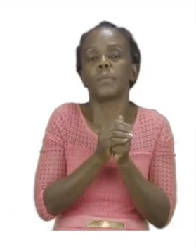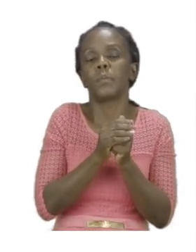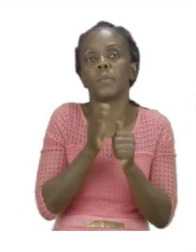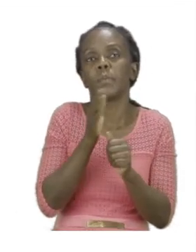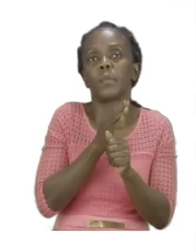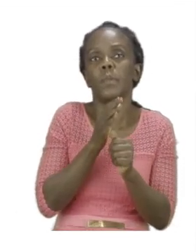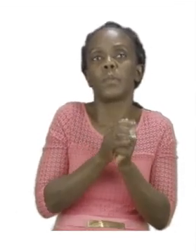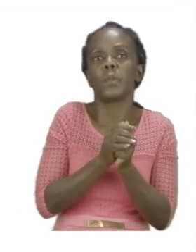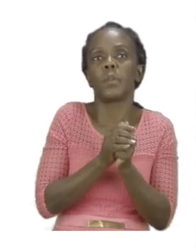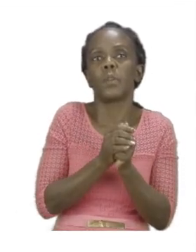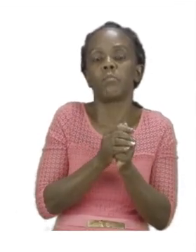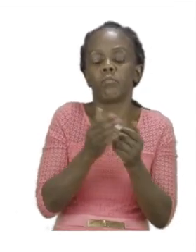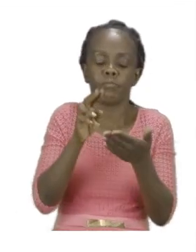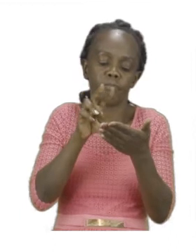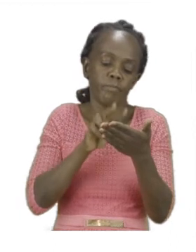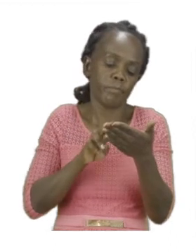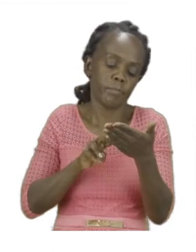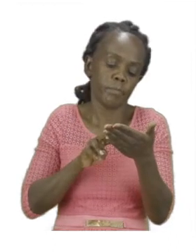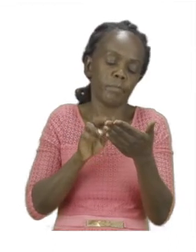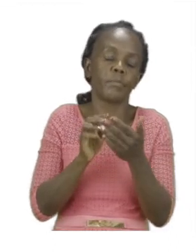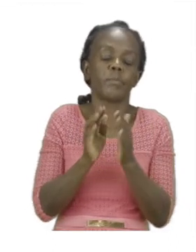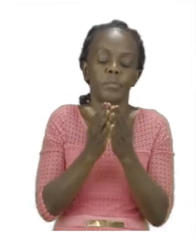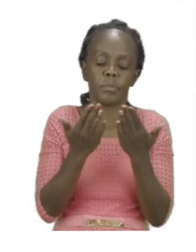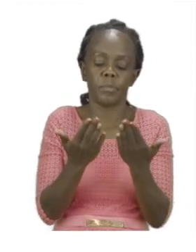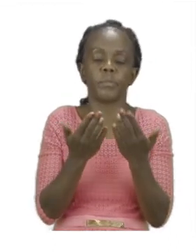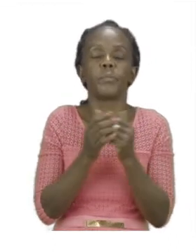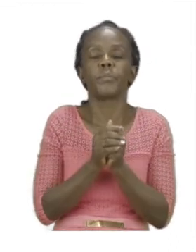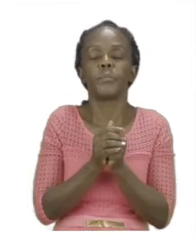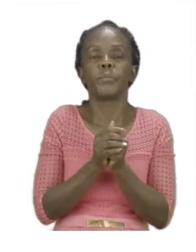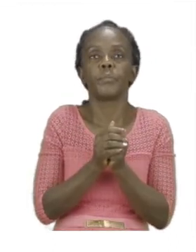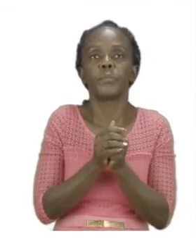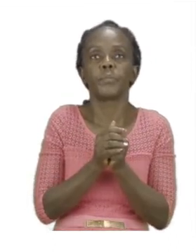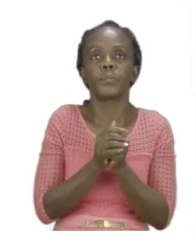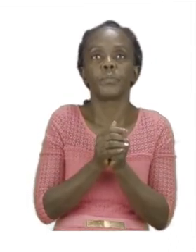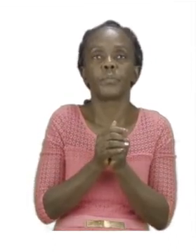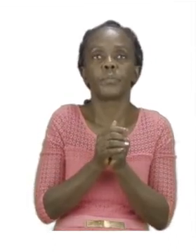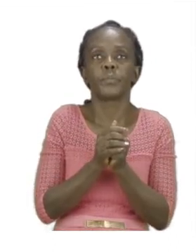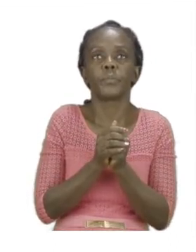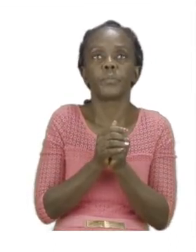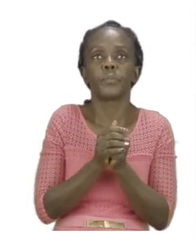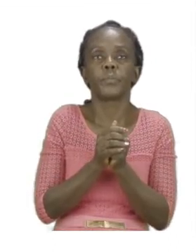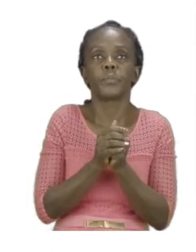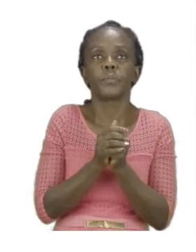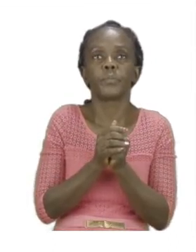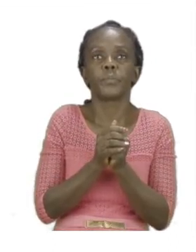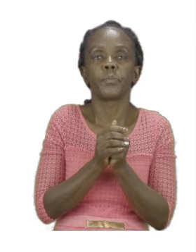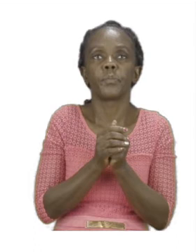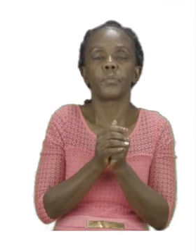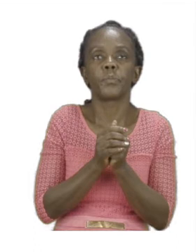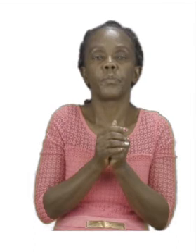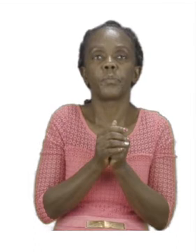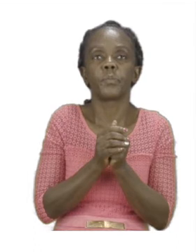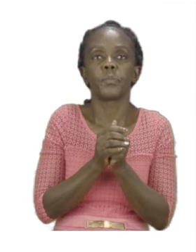books. Now it is going to be our job to color the pictures of events with different